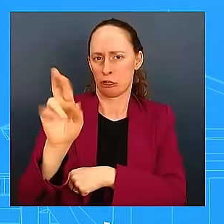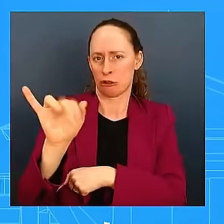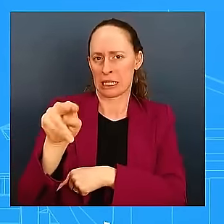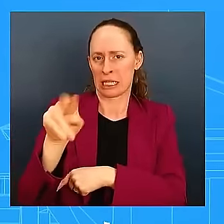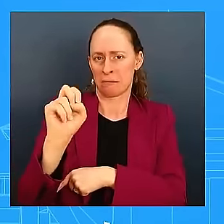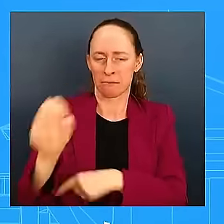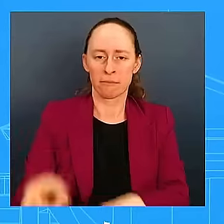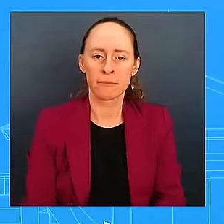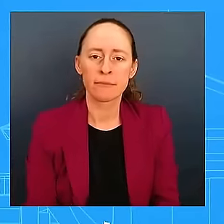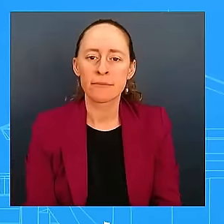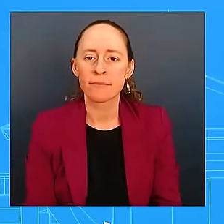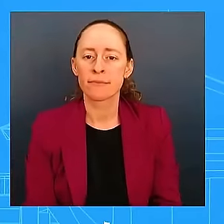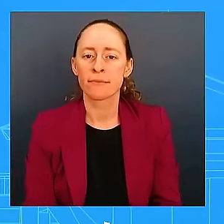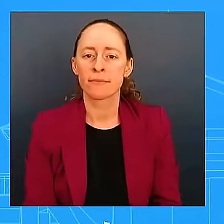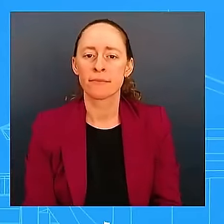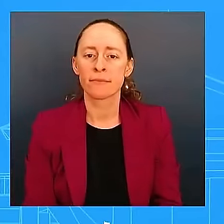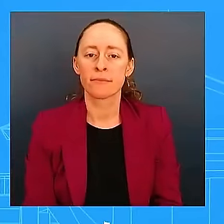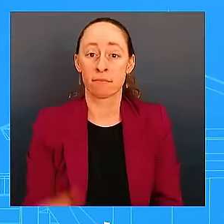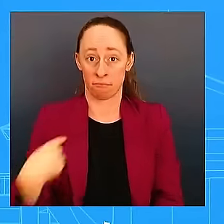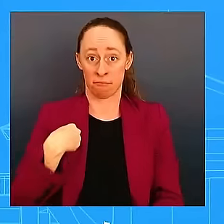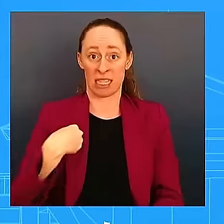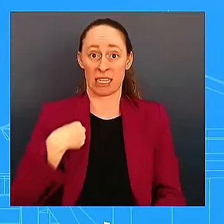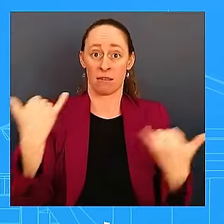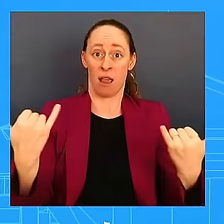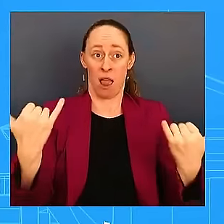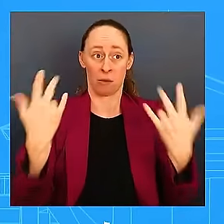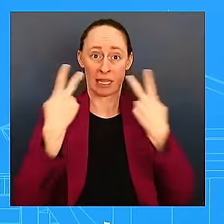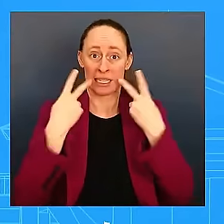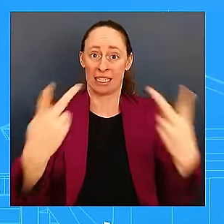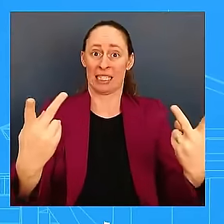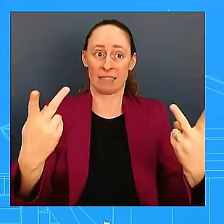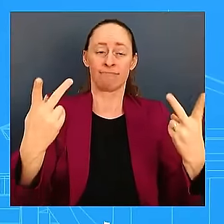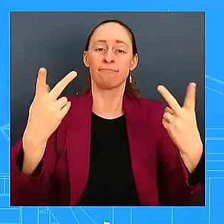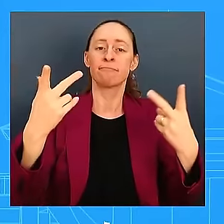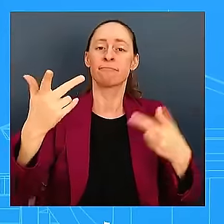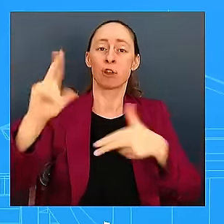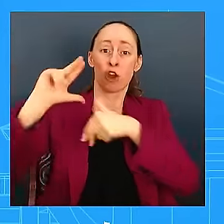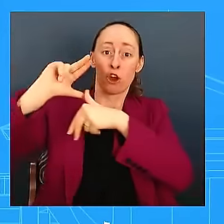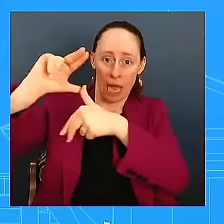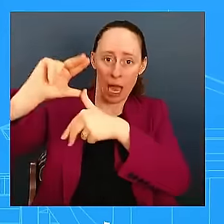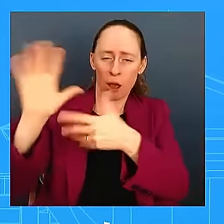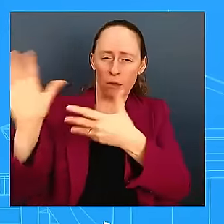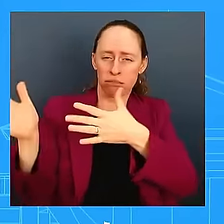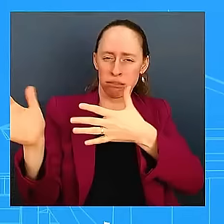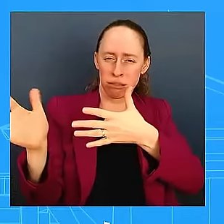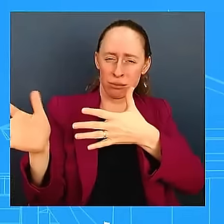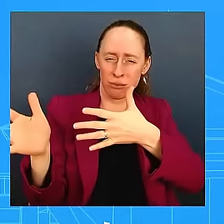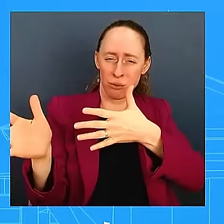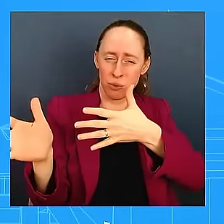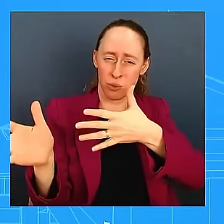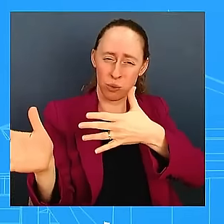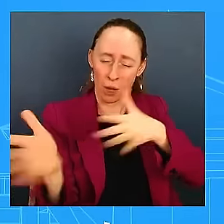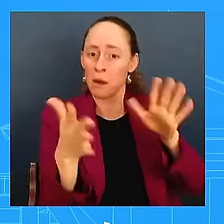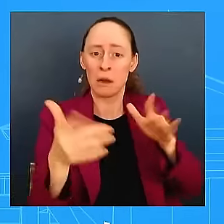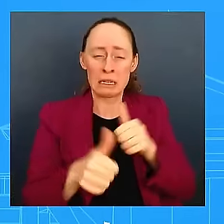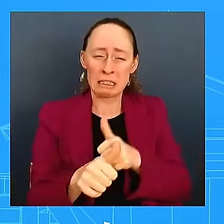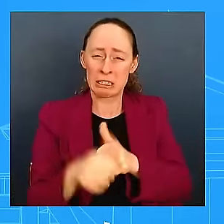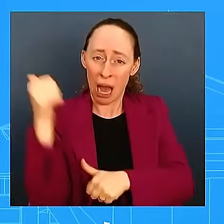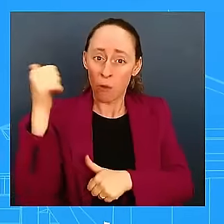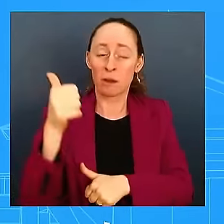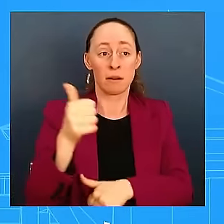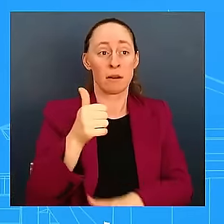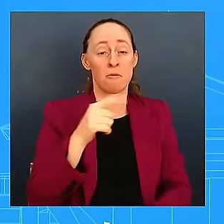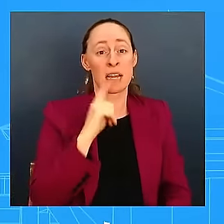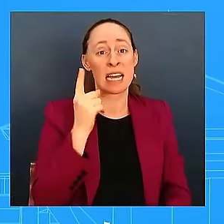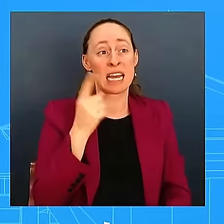is the wind, but the water is what kills people. And so we need to really look at where this storm surge is going to